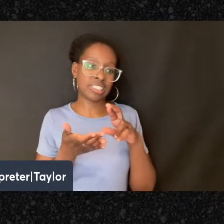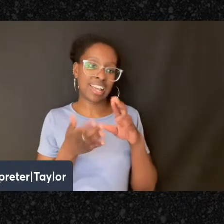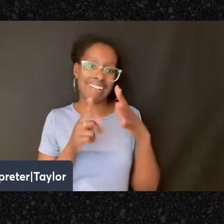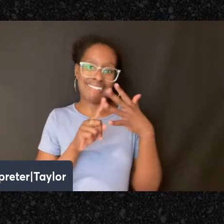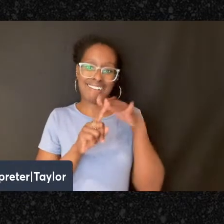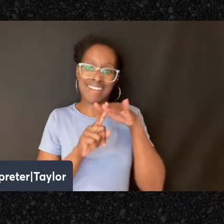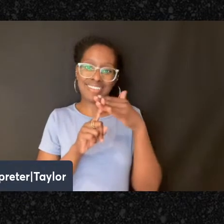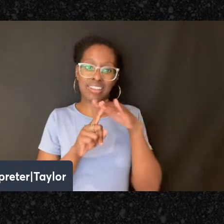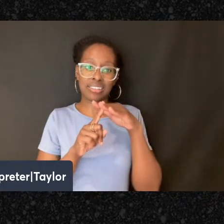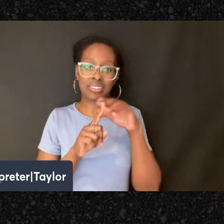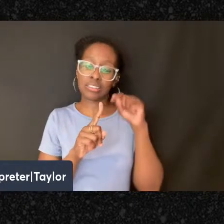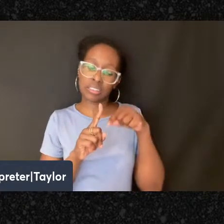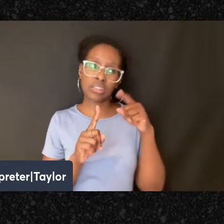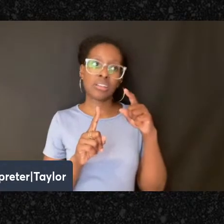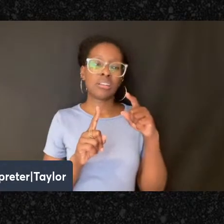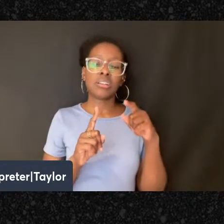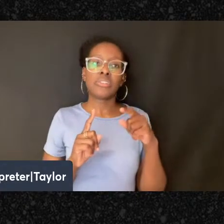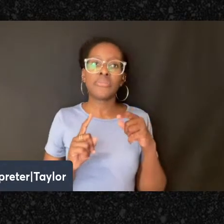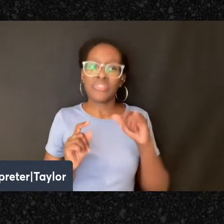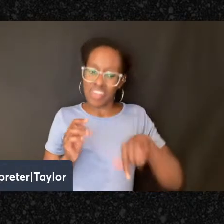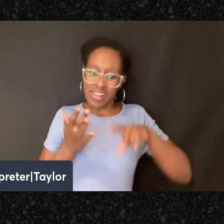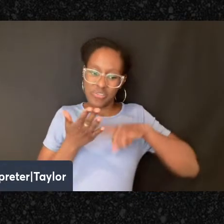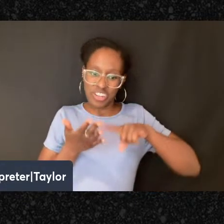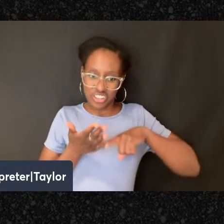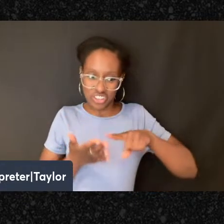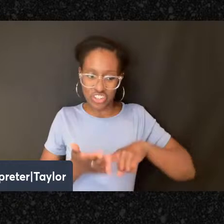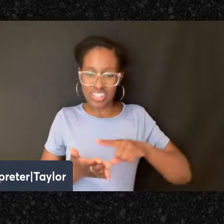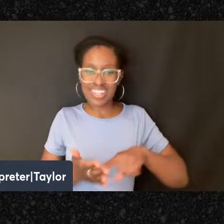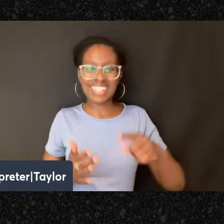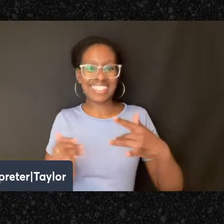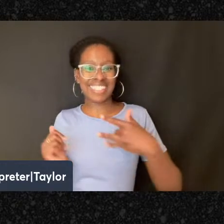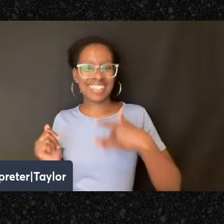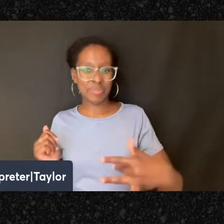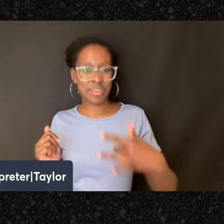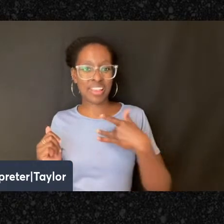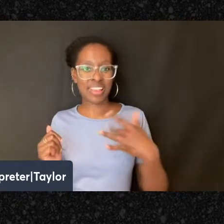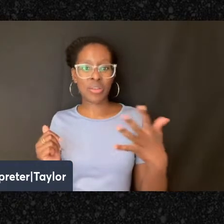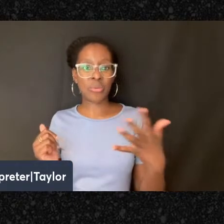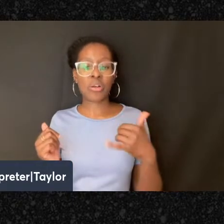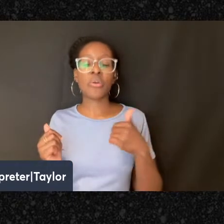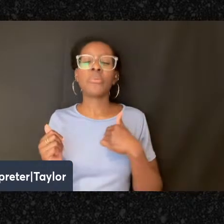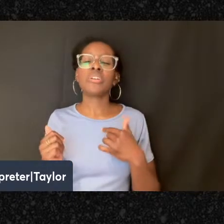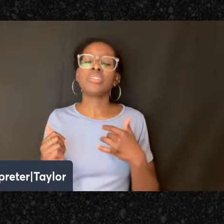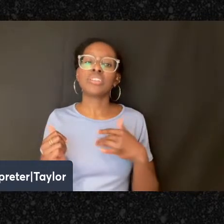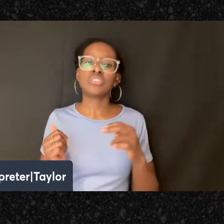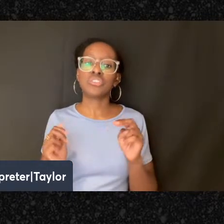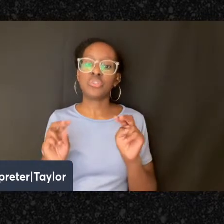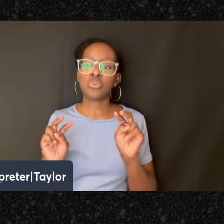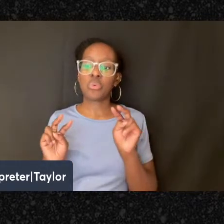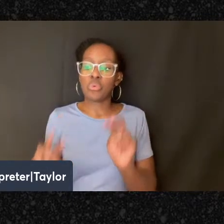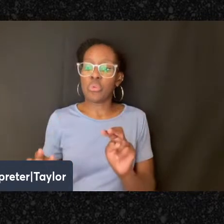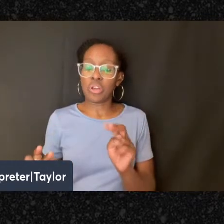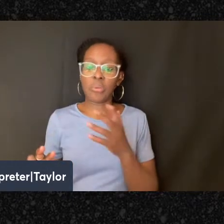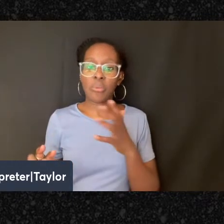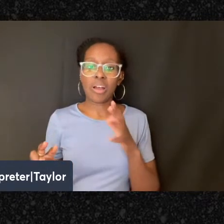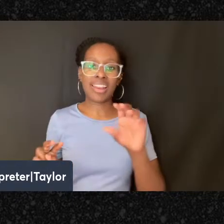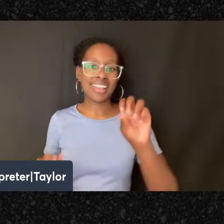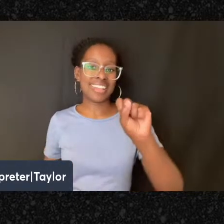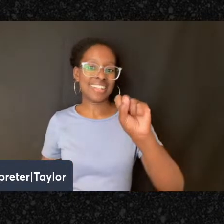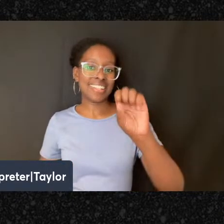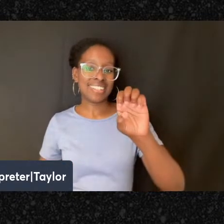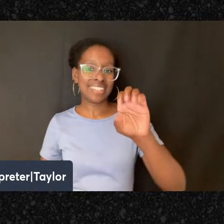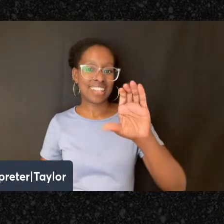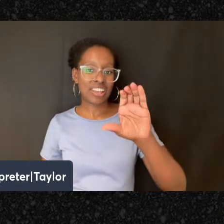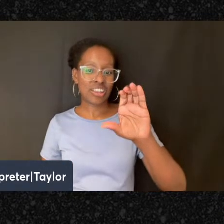the main tendency to look a little bit askance at what is called secularization.